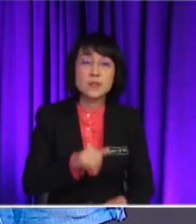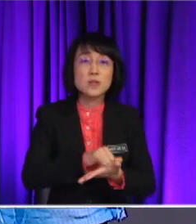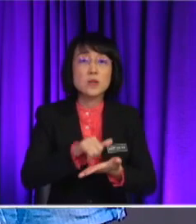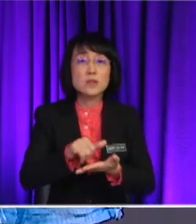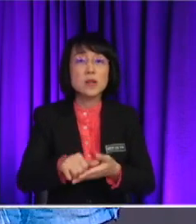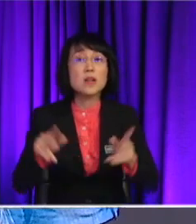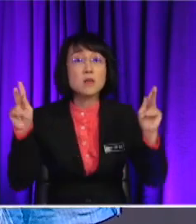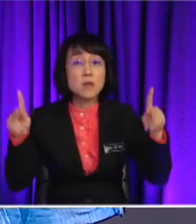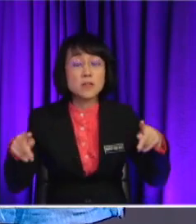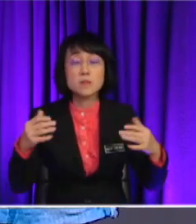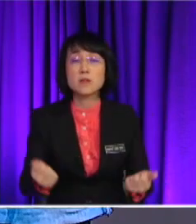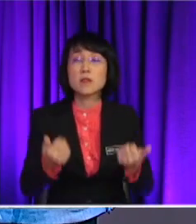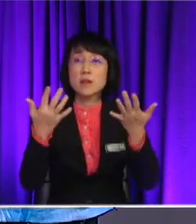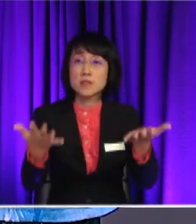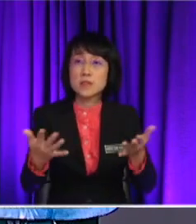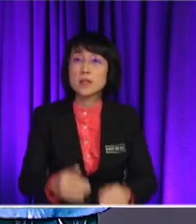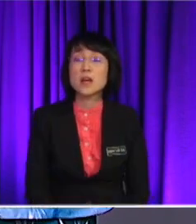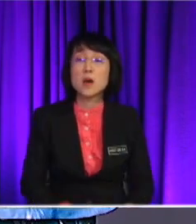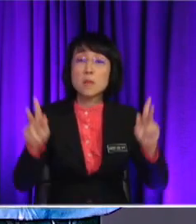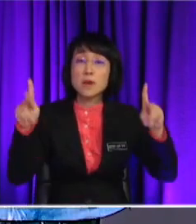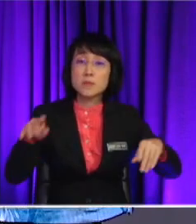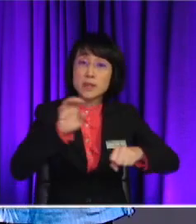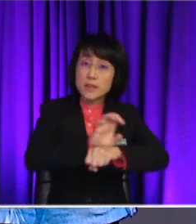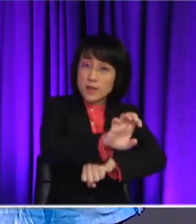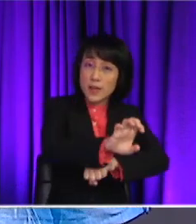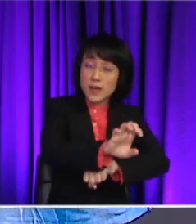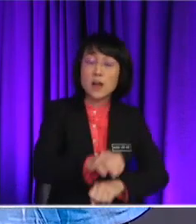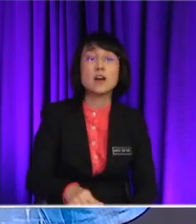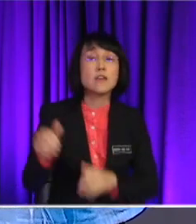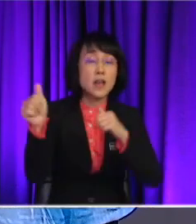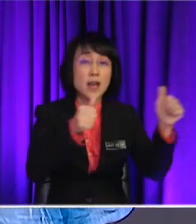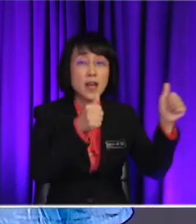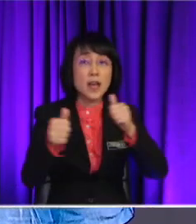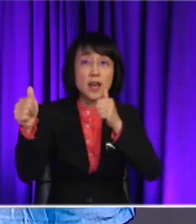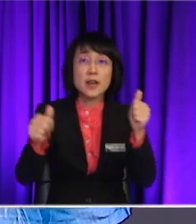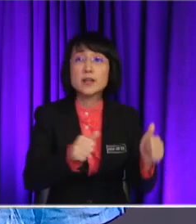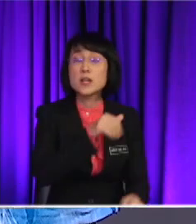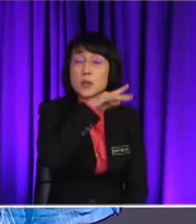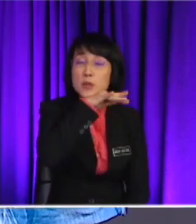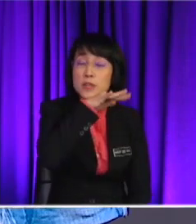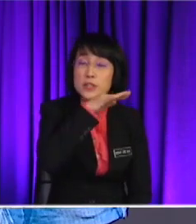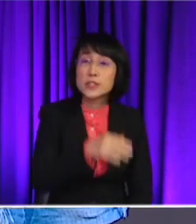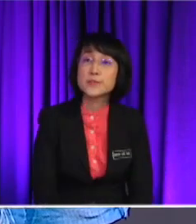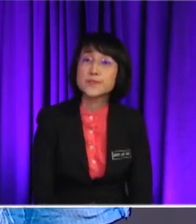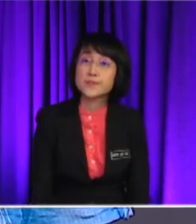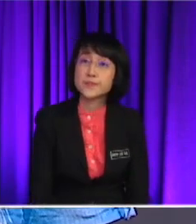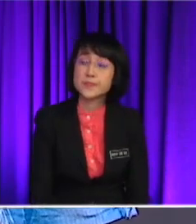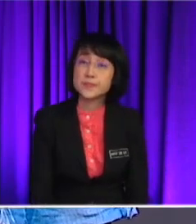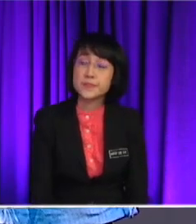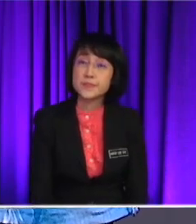about the possible effects of air pollution, right? Okay. So, for the possible effects of air pollution, yeah,